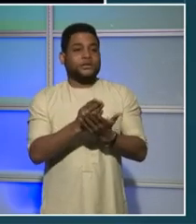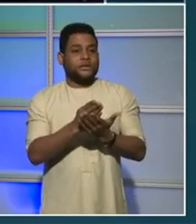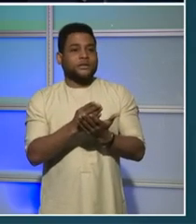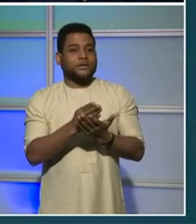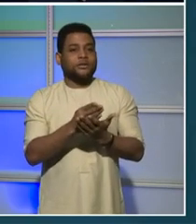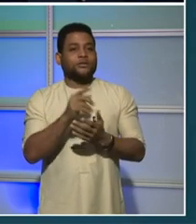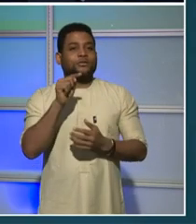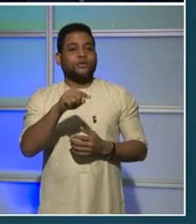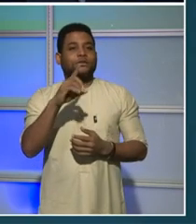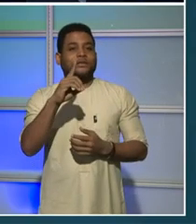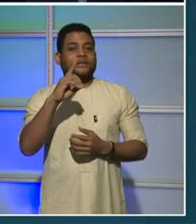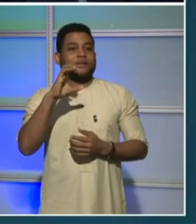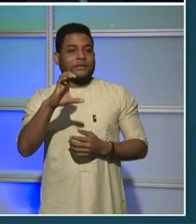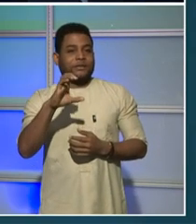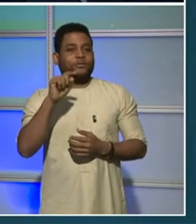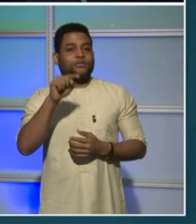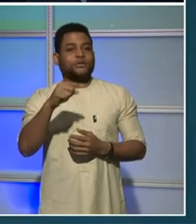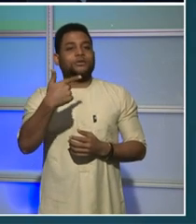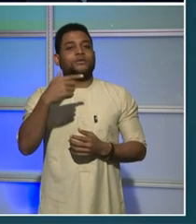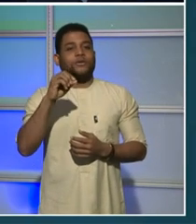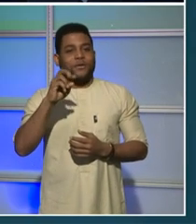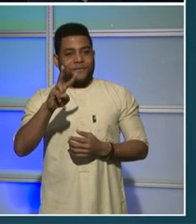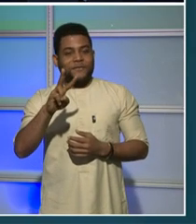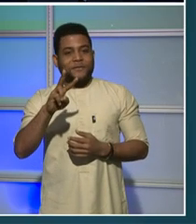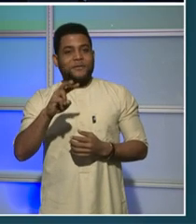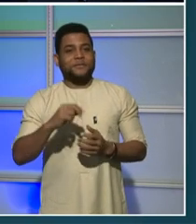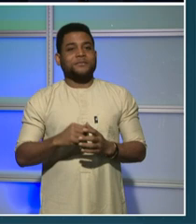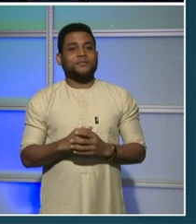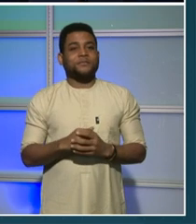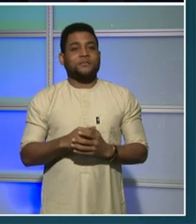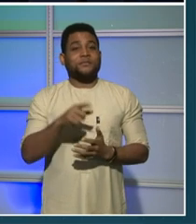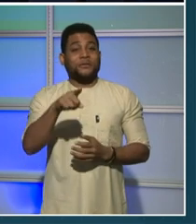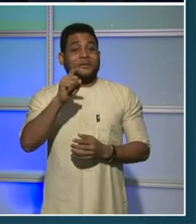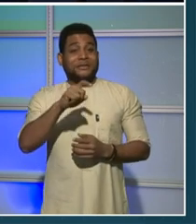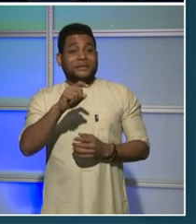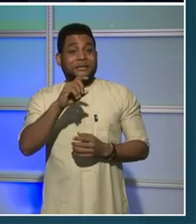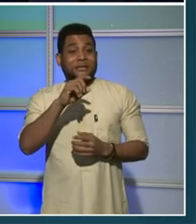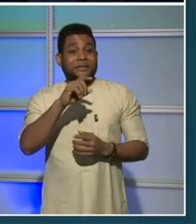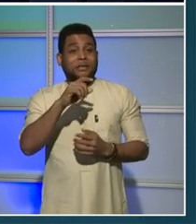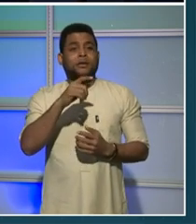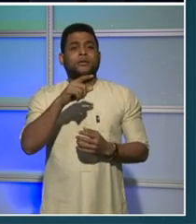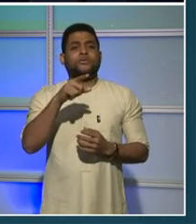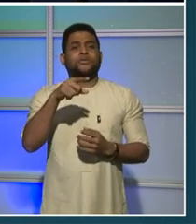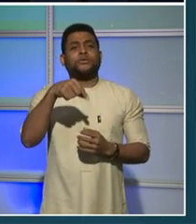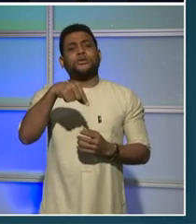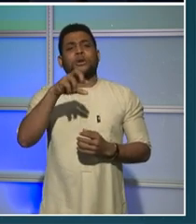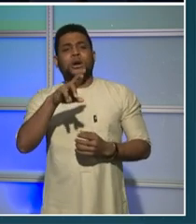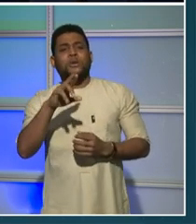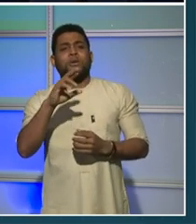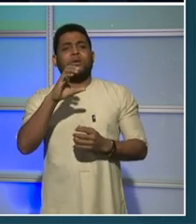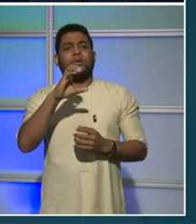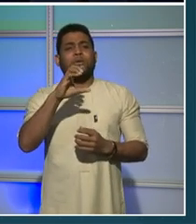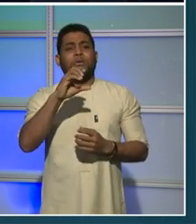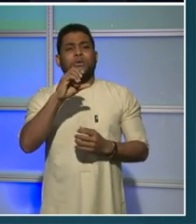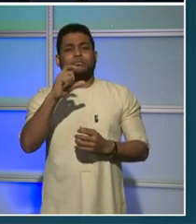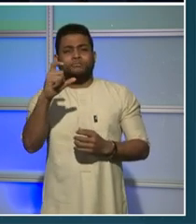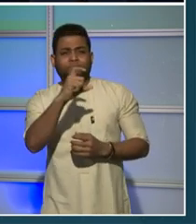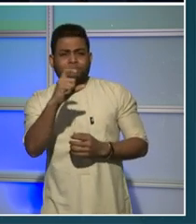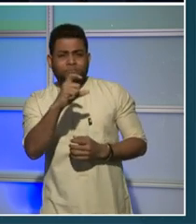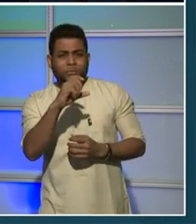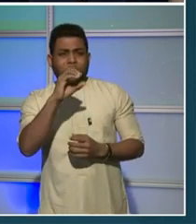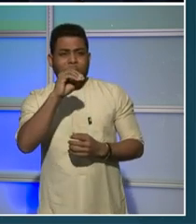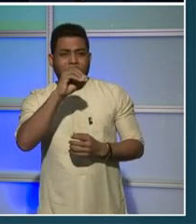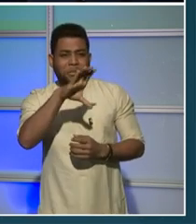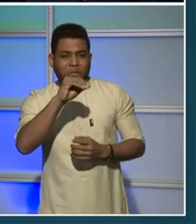games, you have to click the play now button on budget.dc.gov or scan the QR code on your screen or right down here below me